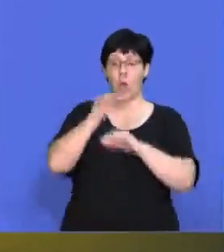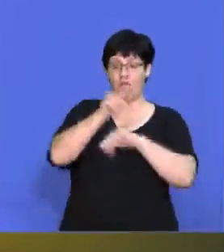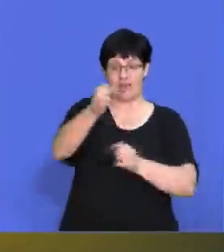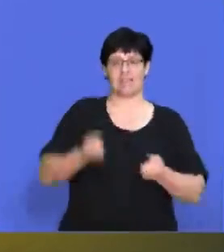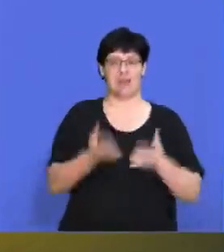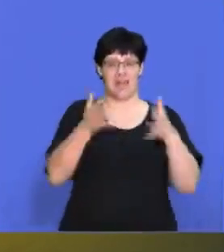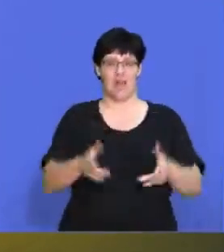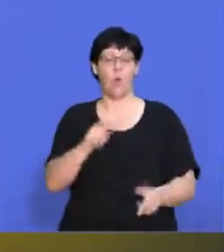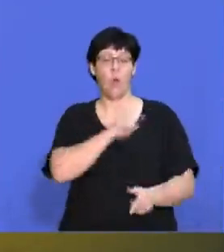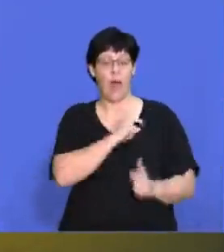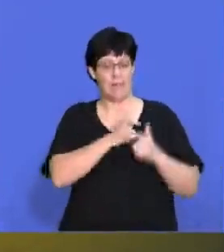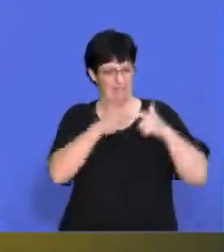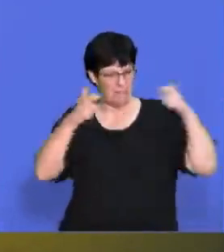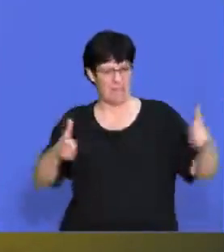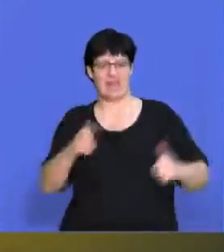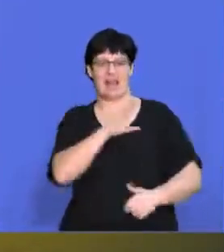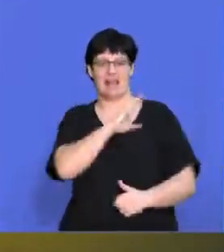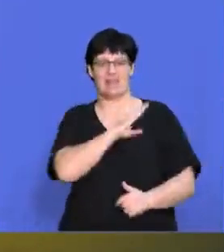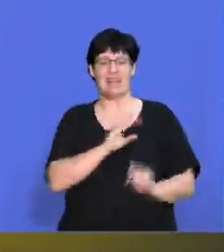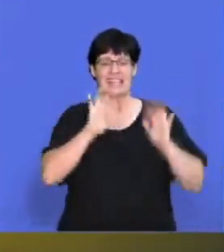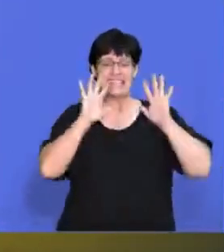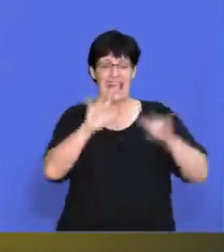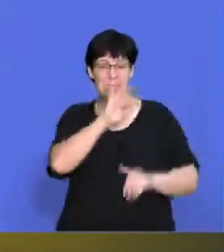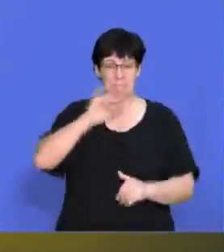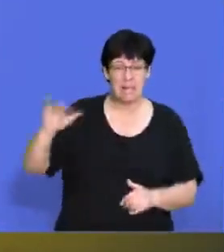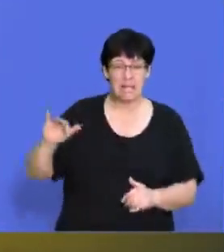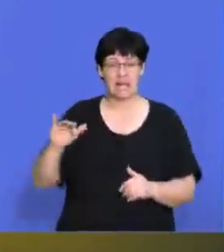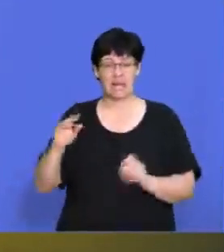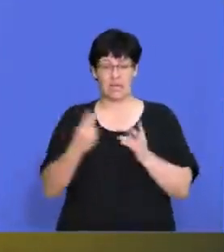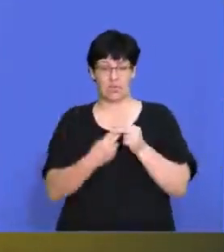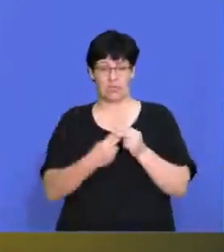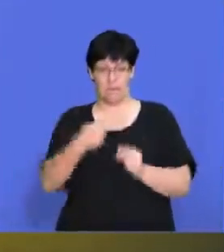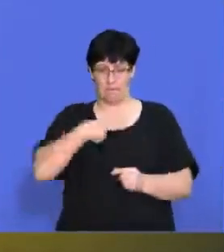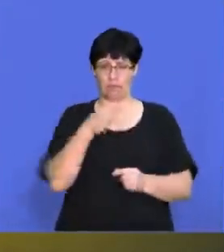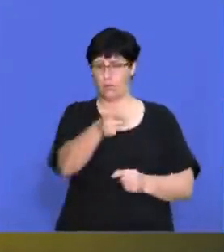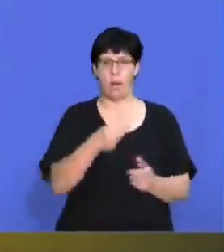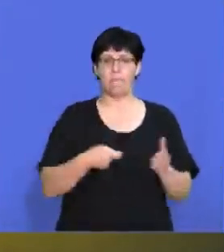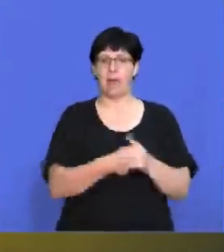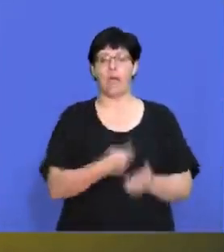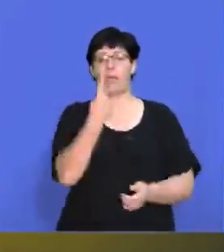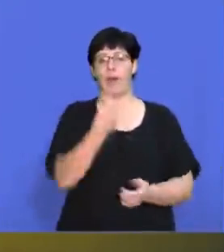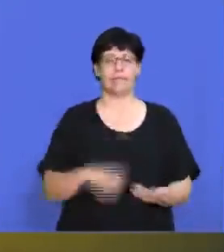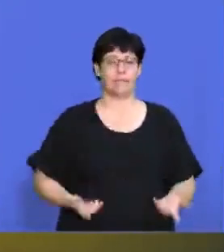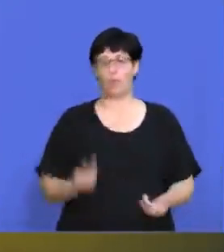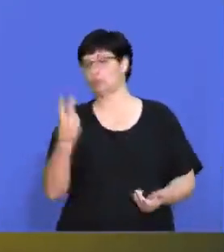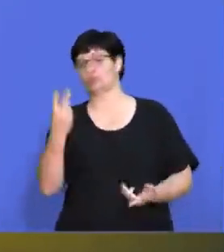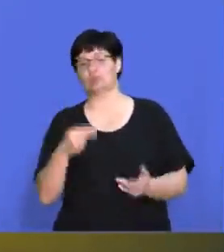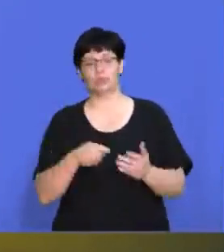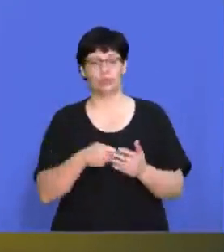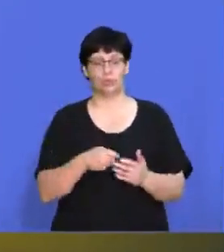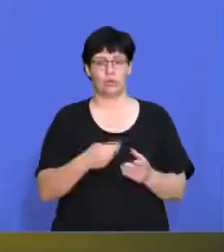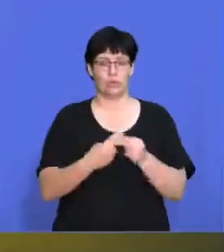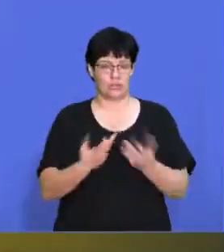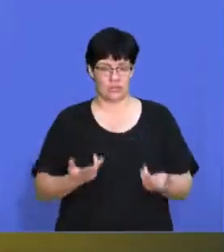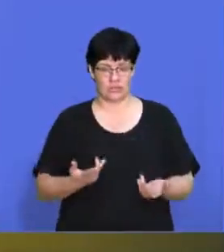massive client. They're buying 10 million units where you and I, we are only buying one unit of cold drink at a time. So they've got a lot